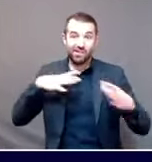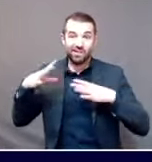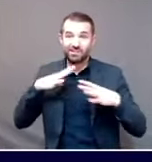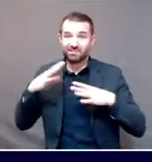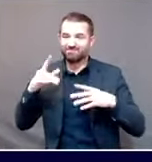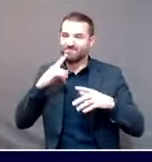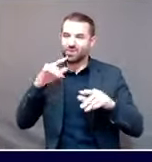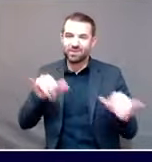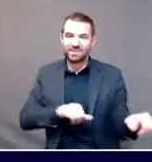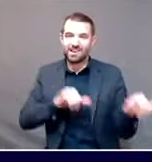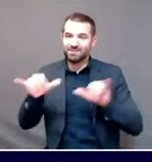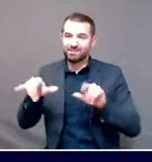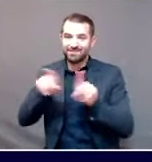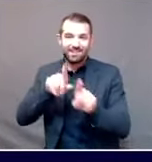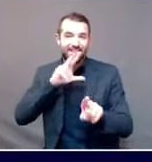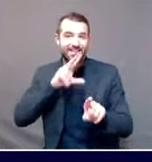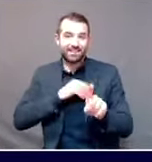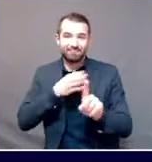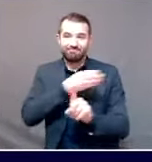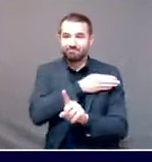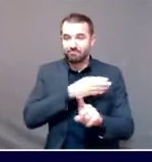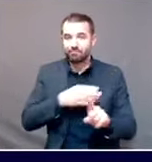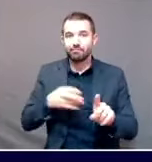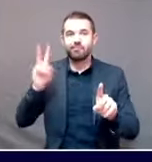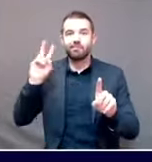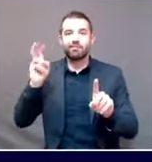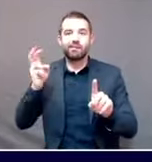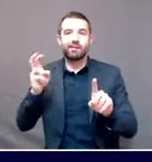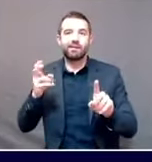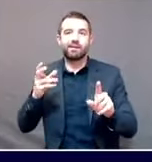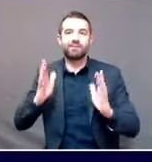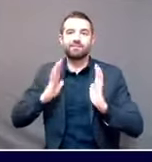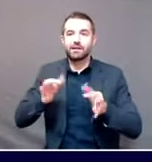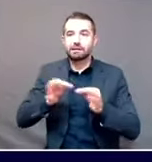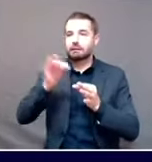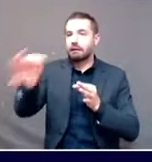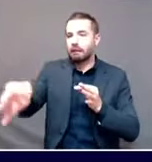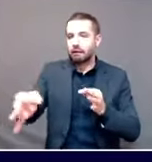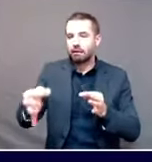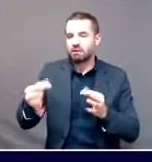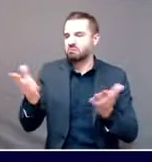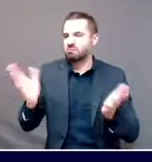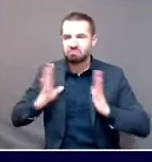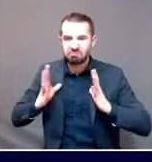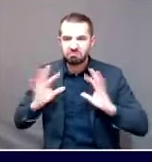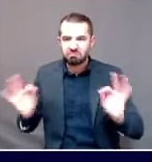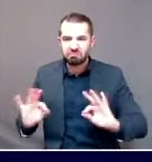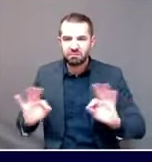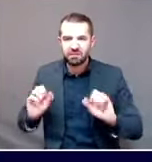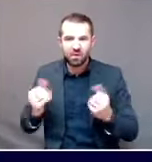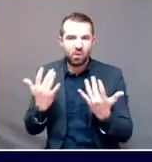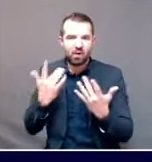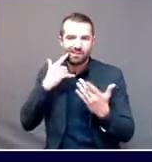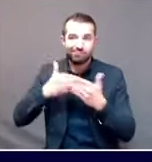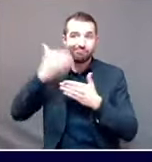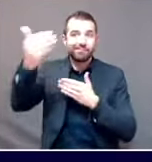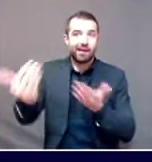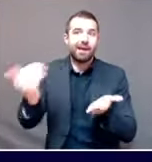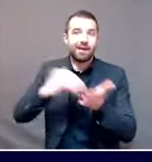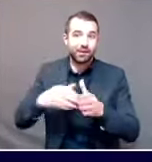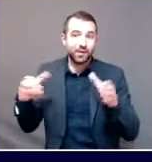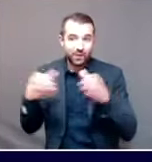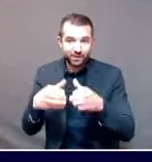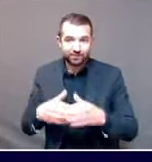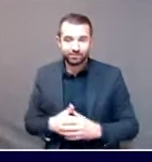to delay. That's what I've been telling my family. In terms of the data, you know, we are continuing to see that individuals report